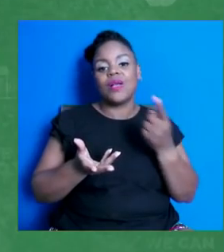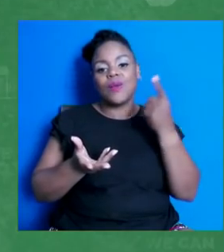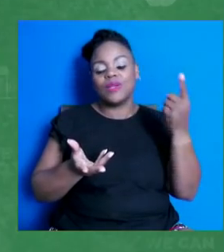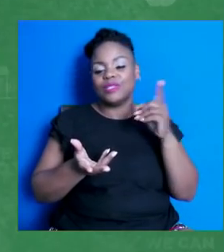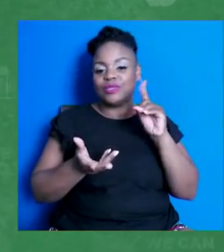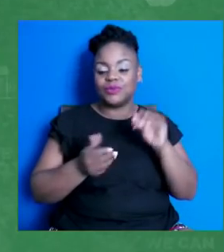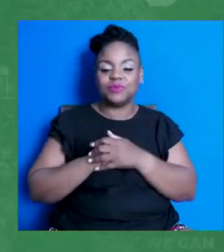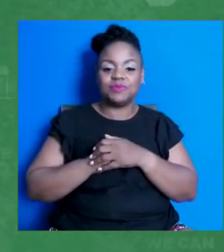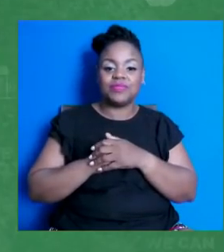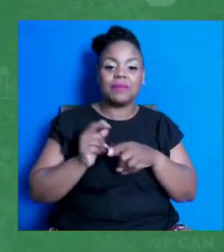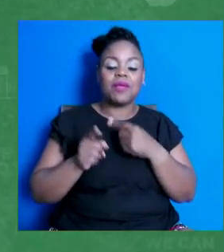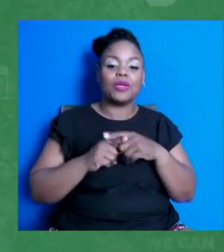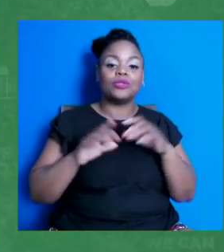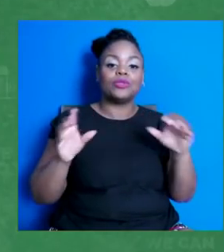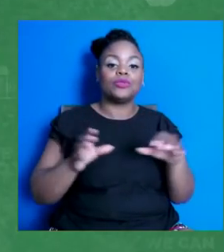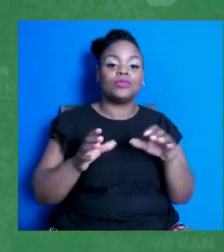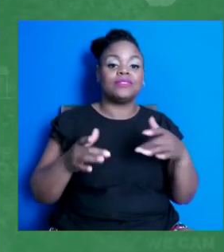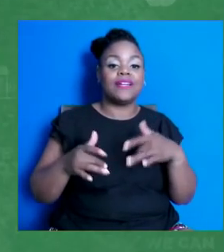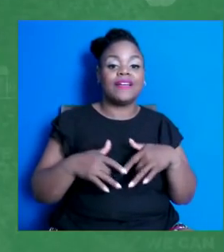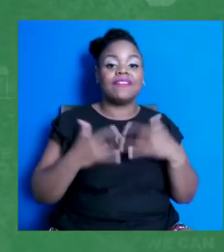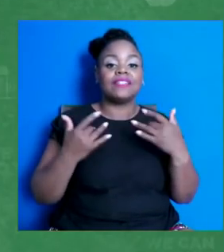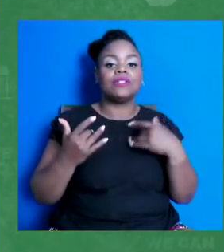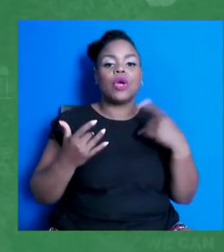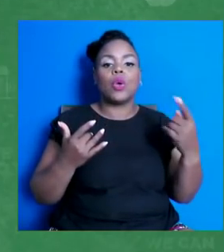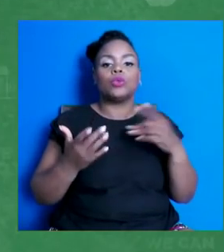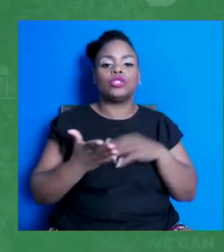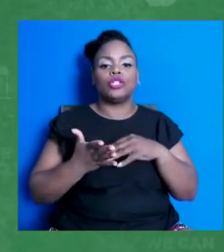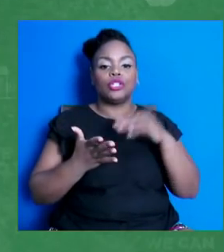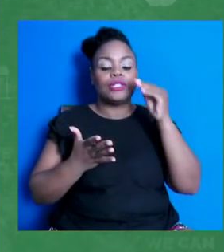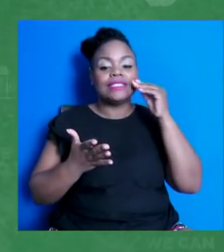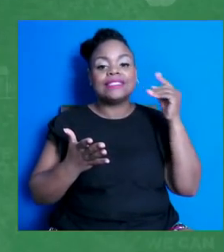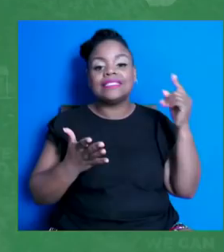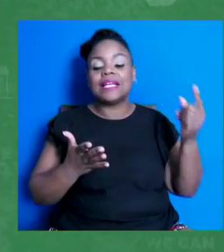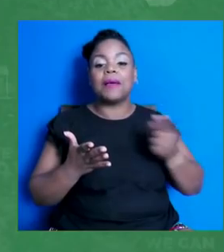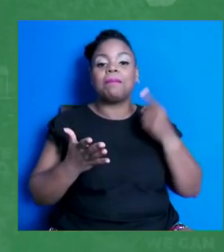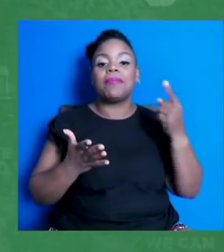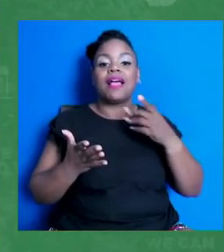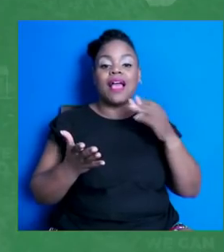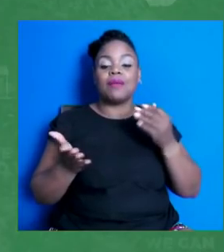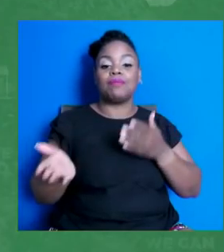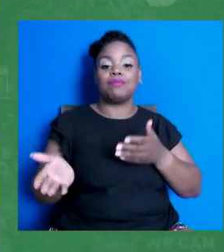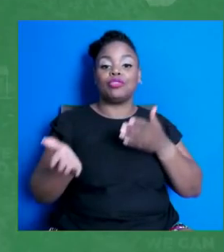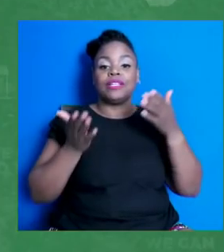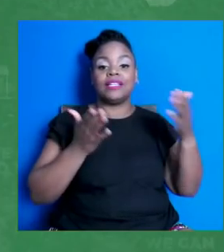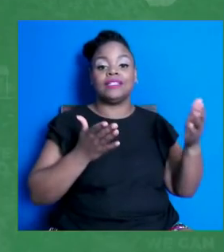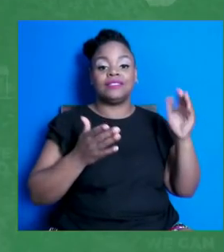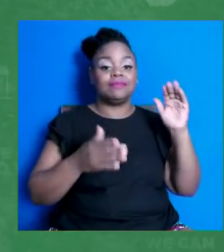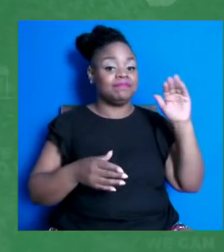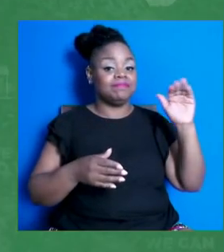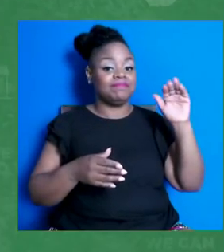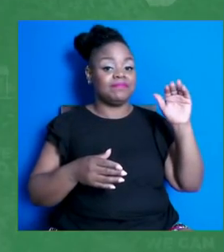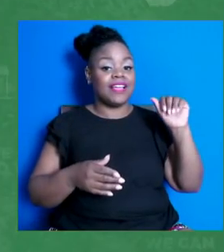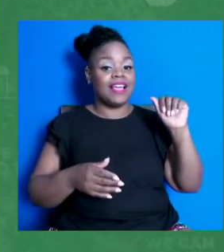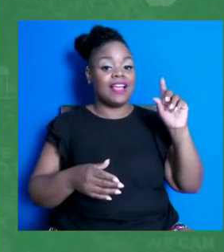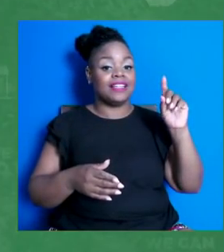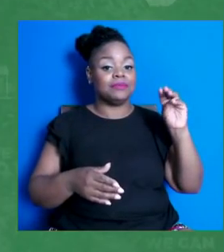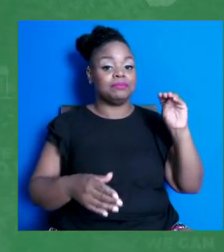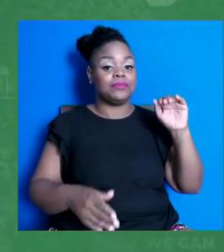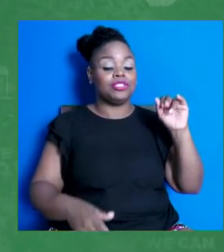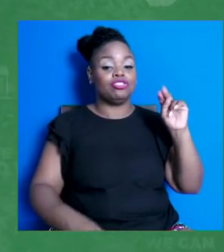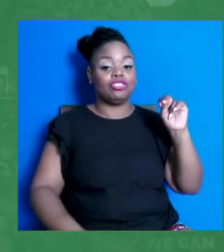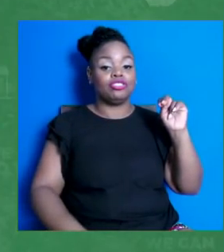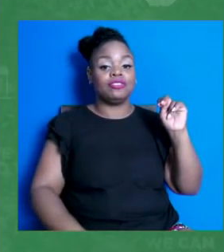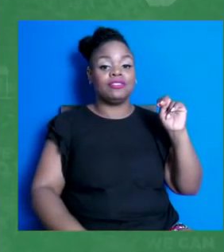always learn something and then we take it back to the administration and we turn it into better messaging.